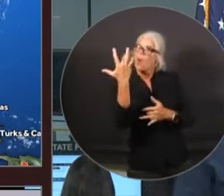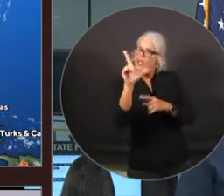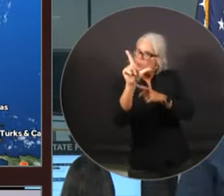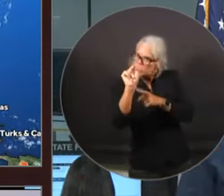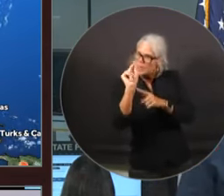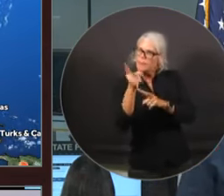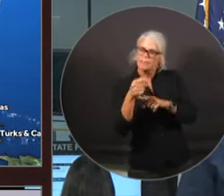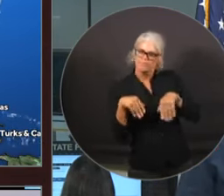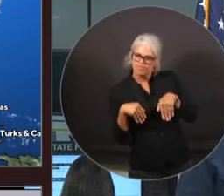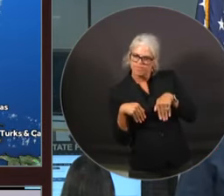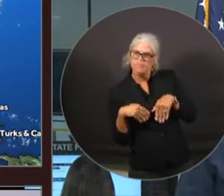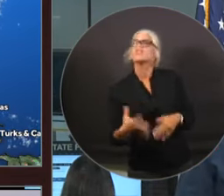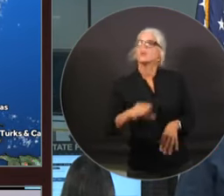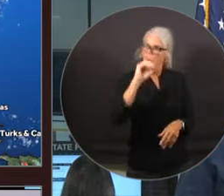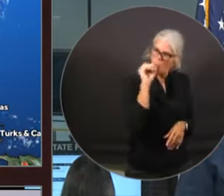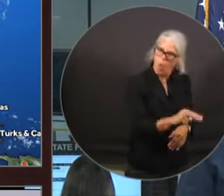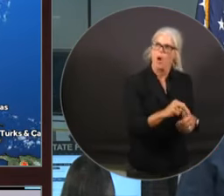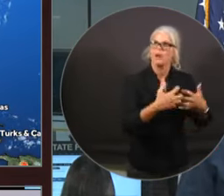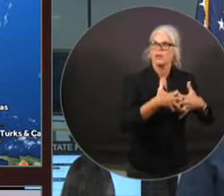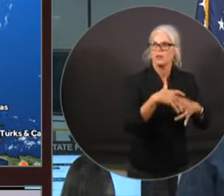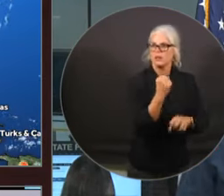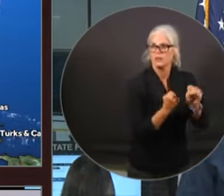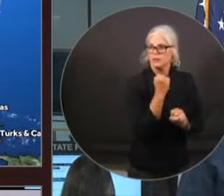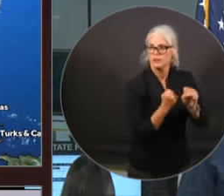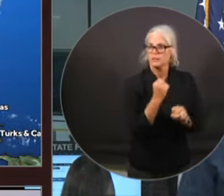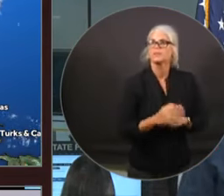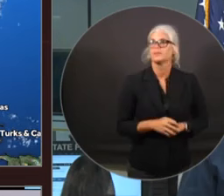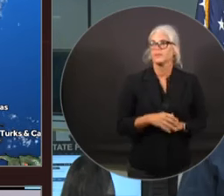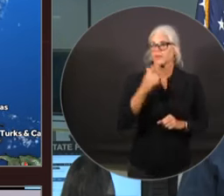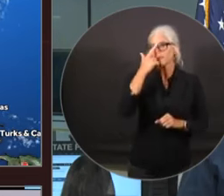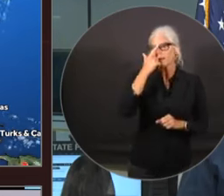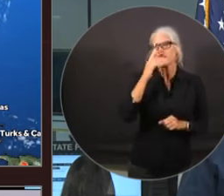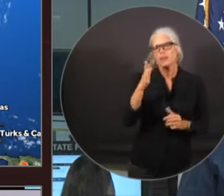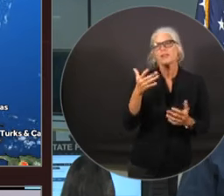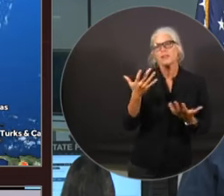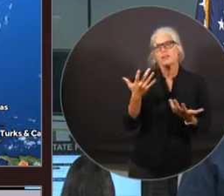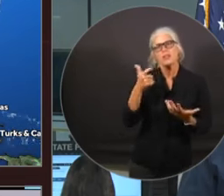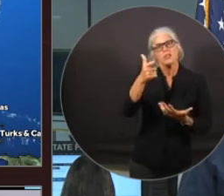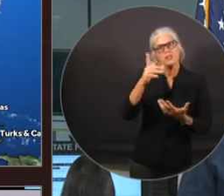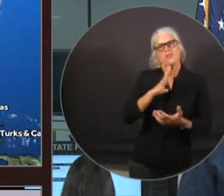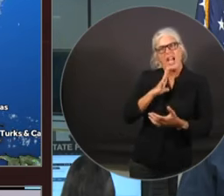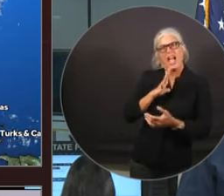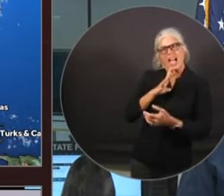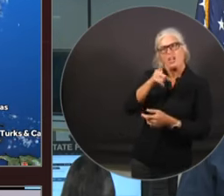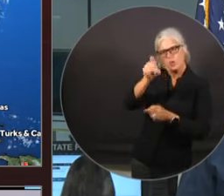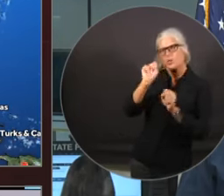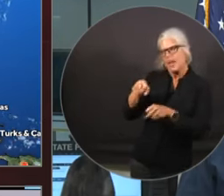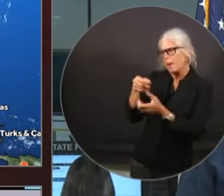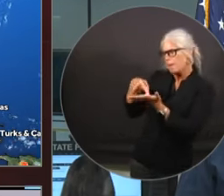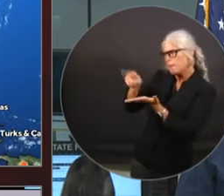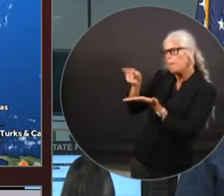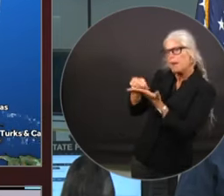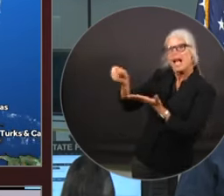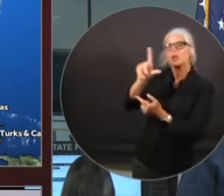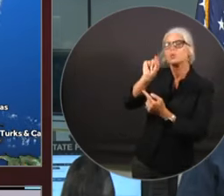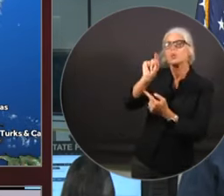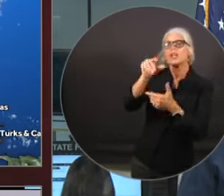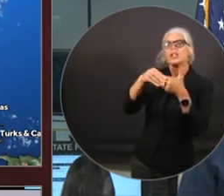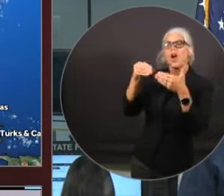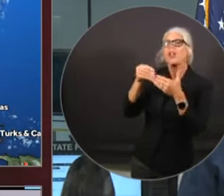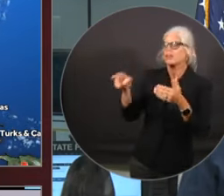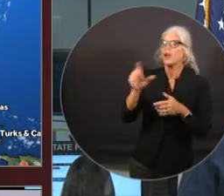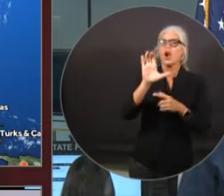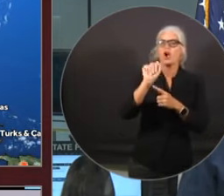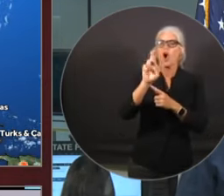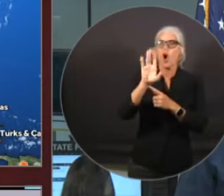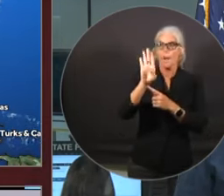go ahead and spend $20 and get a carbon monoxide detector. Those are the things that we want you to follow on the 2020 rule as it relates